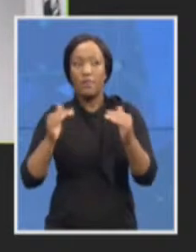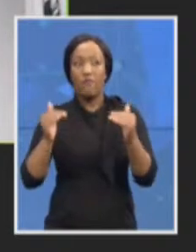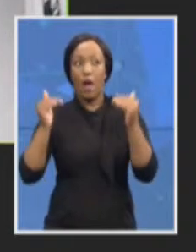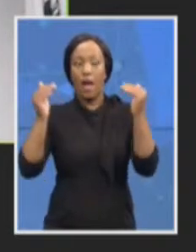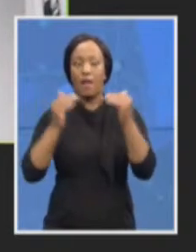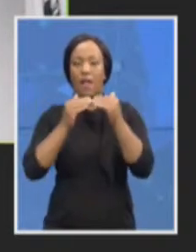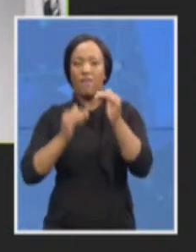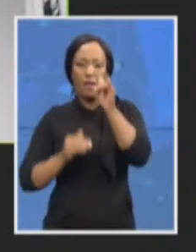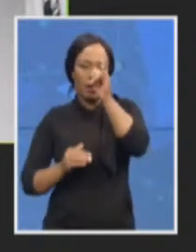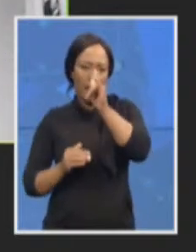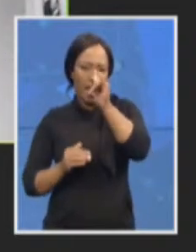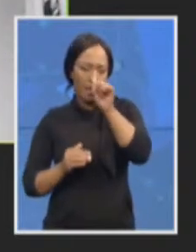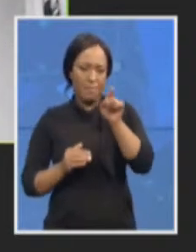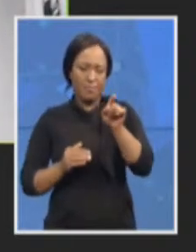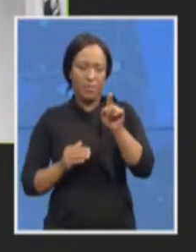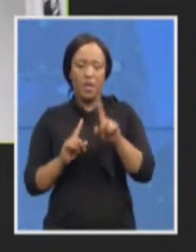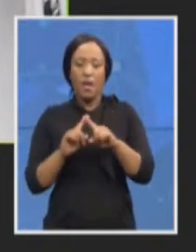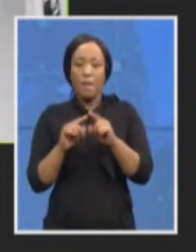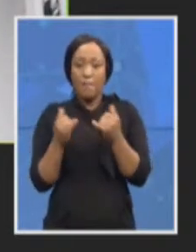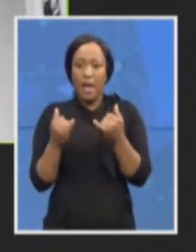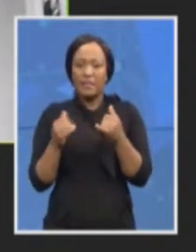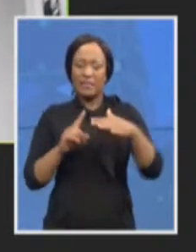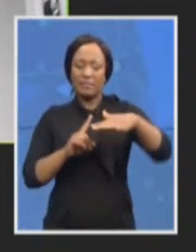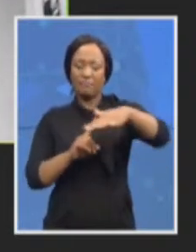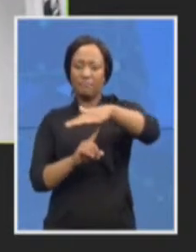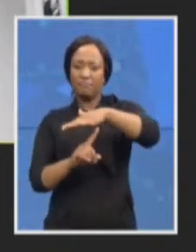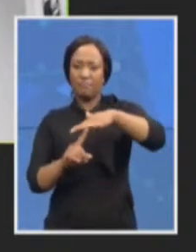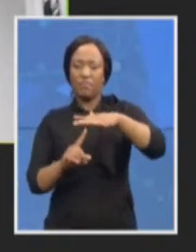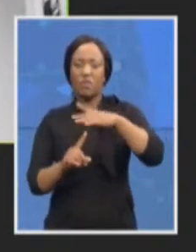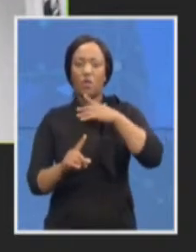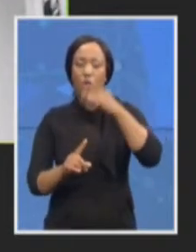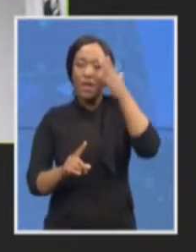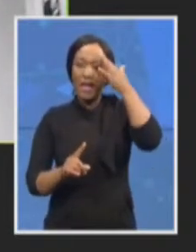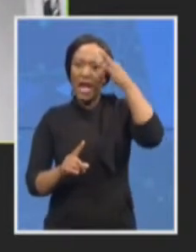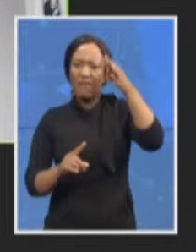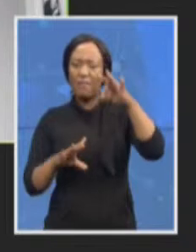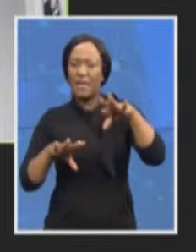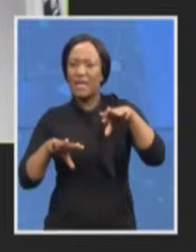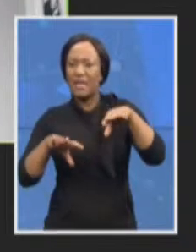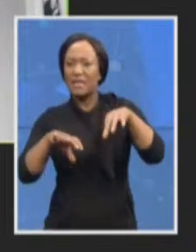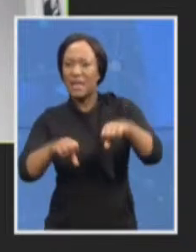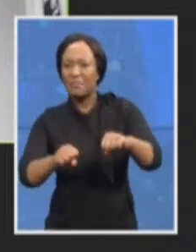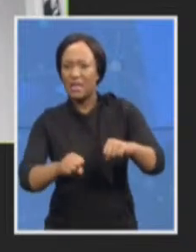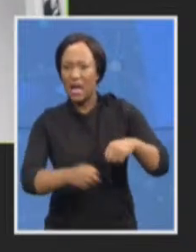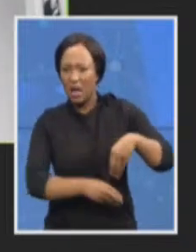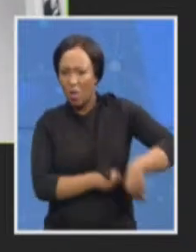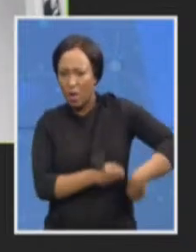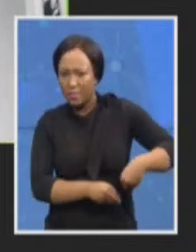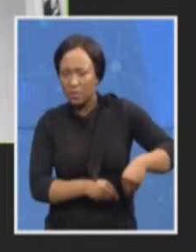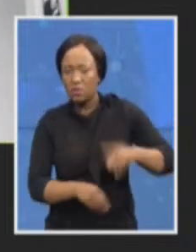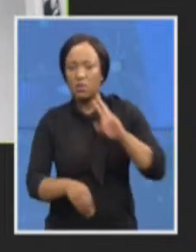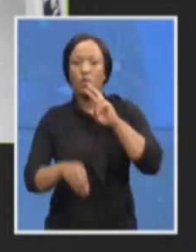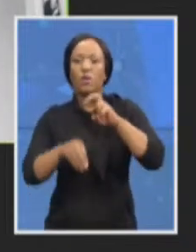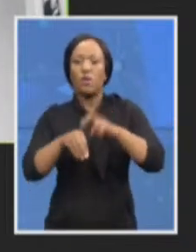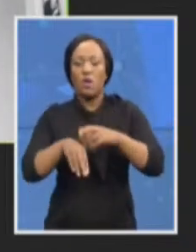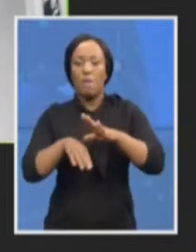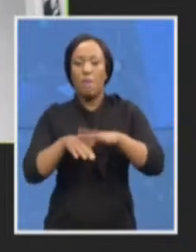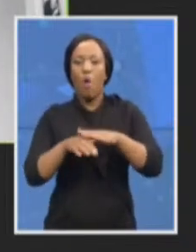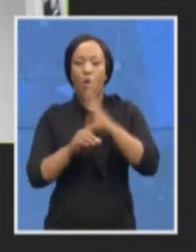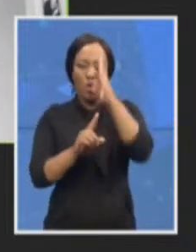of state capture corruption does require additional specialized skills and capacities.